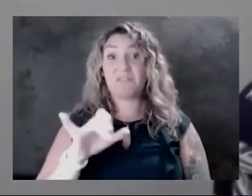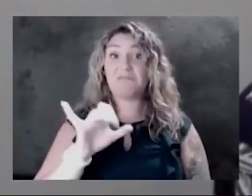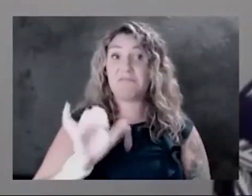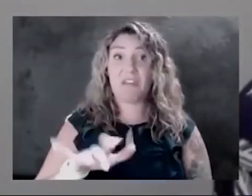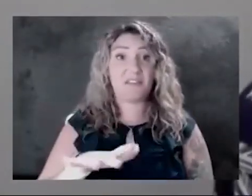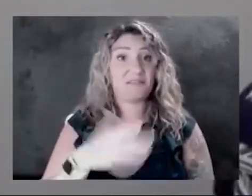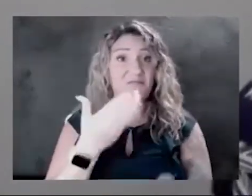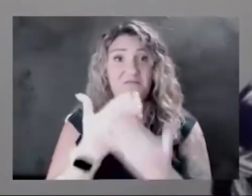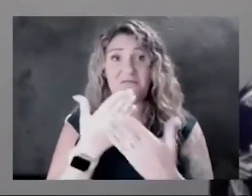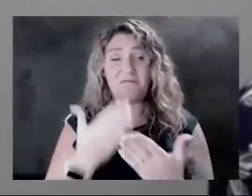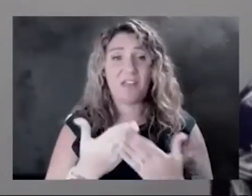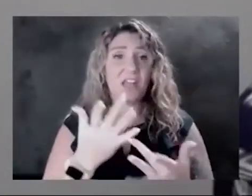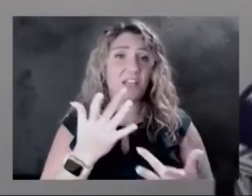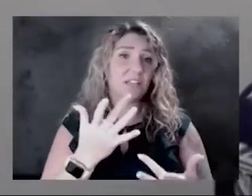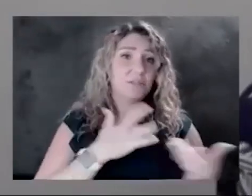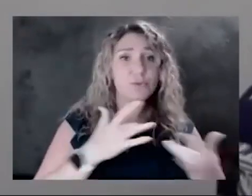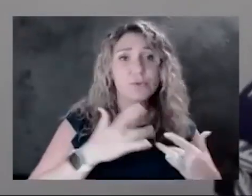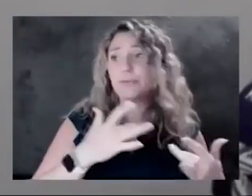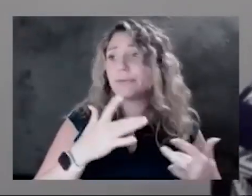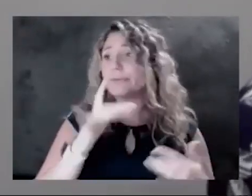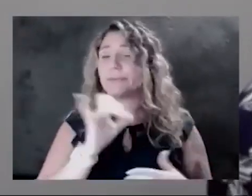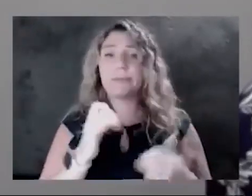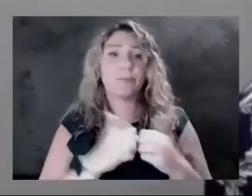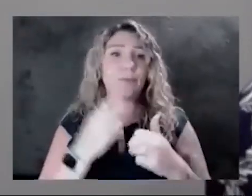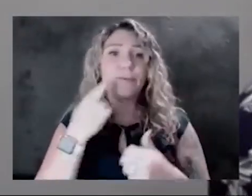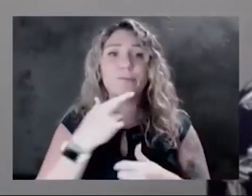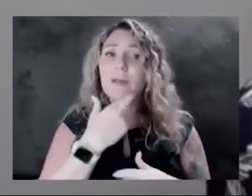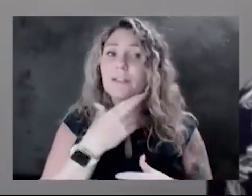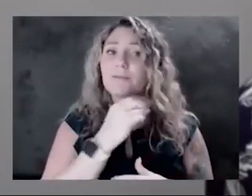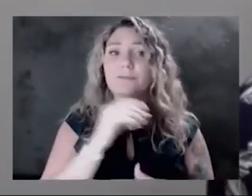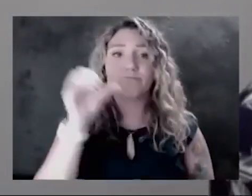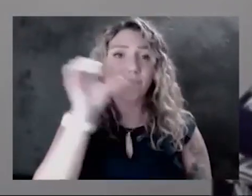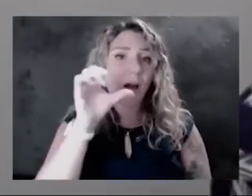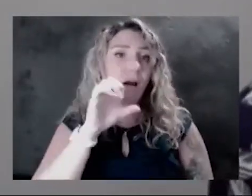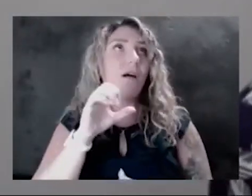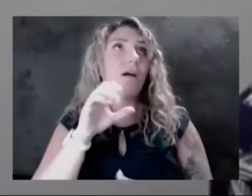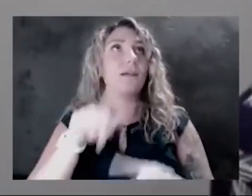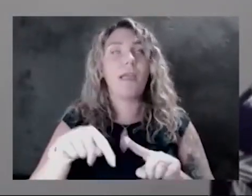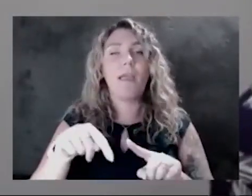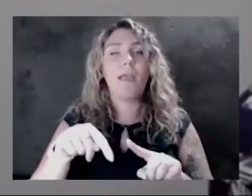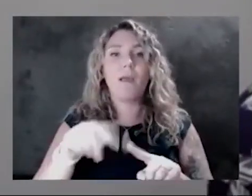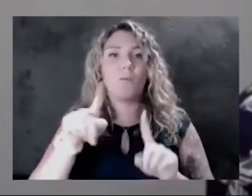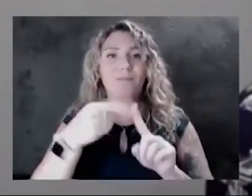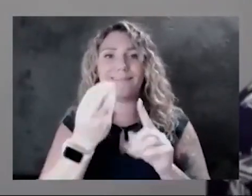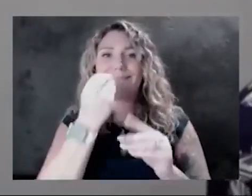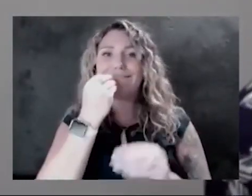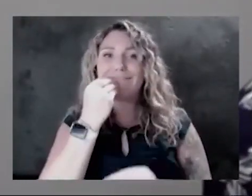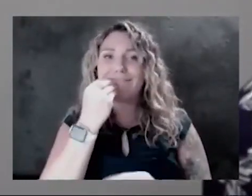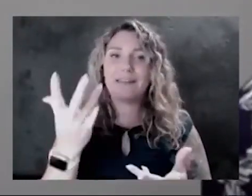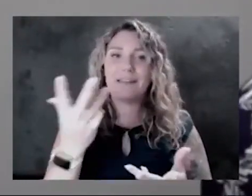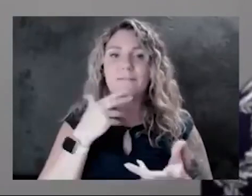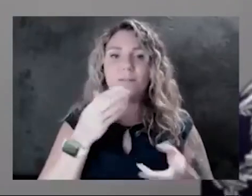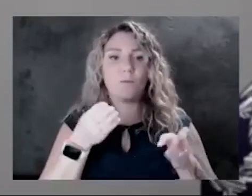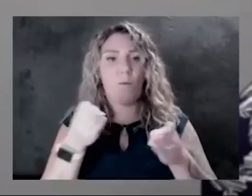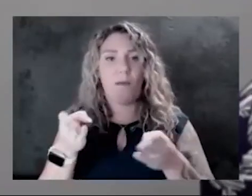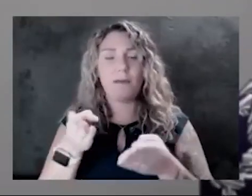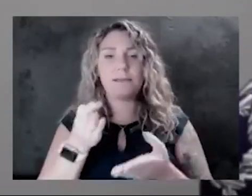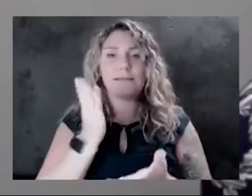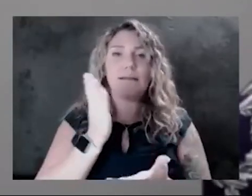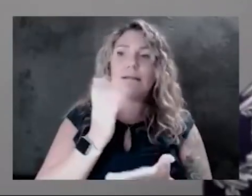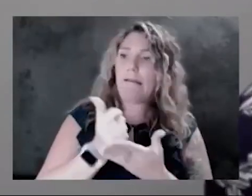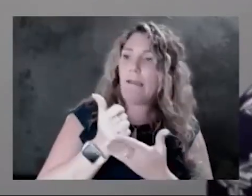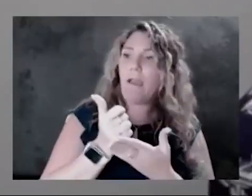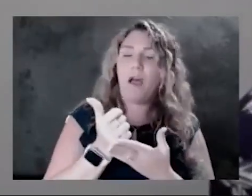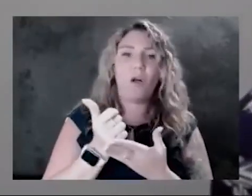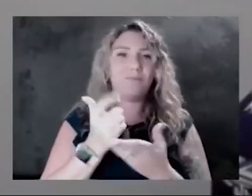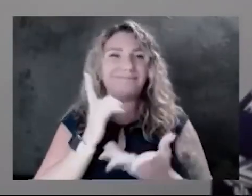with restaurants and bars being open is that you can't wear a mask while you're eating. Obviously, there are ways to help mitigate that risk or at least lessen it